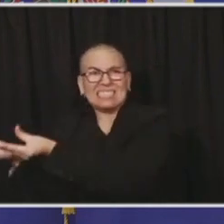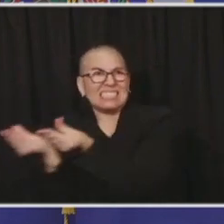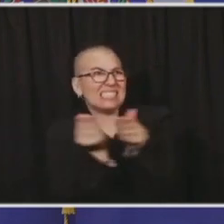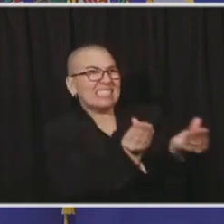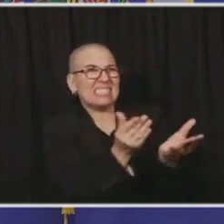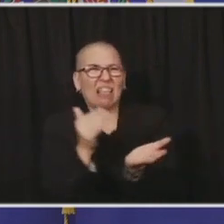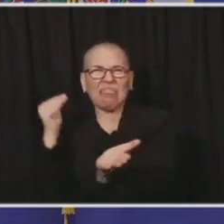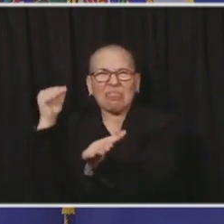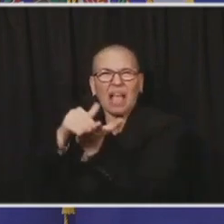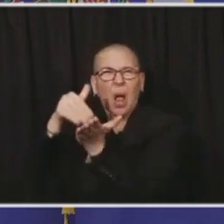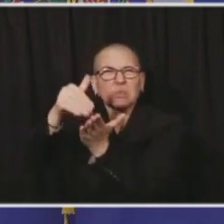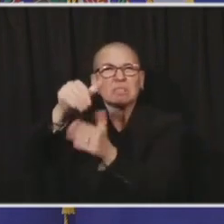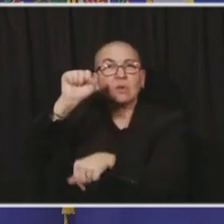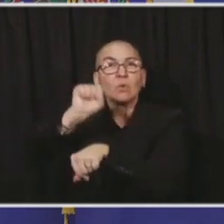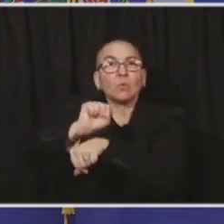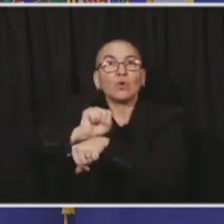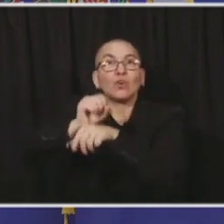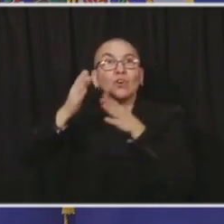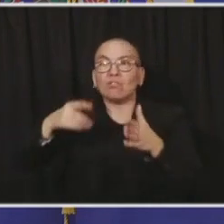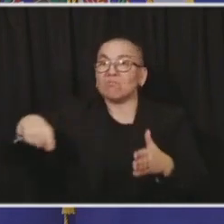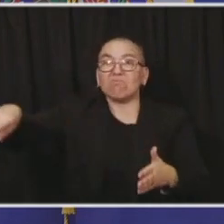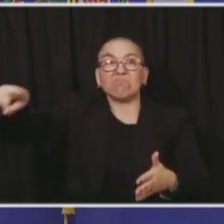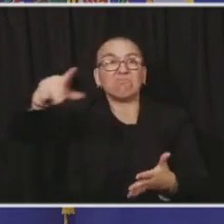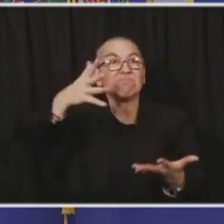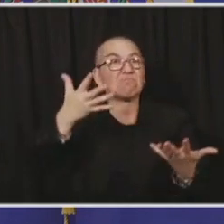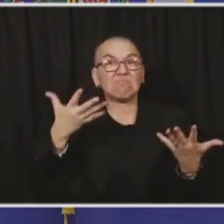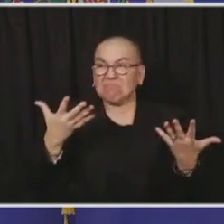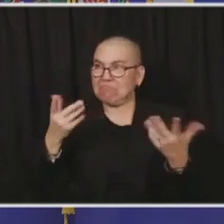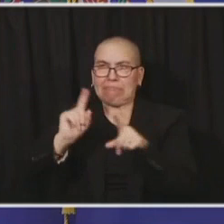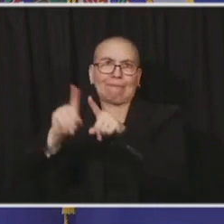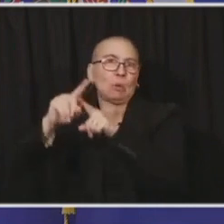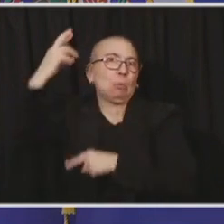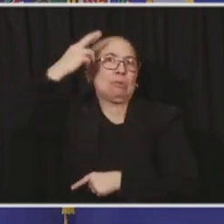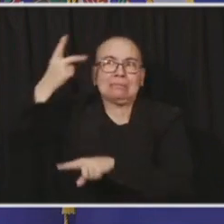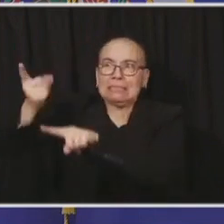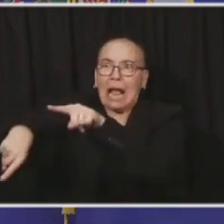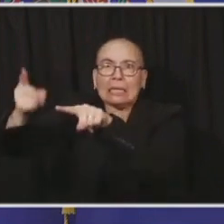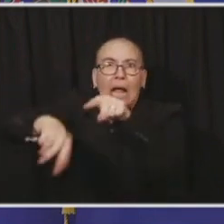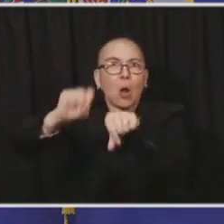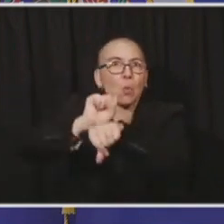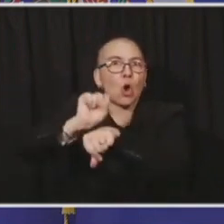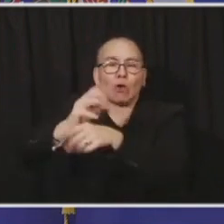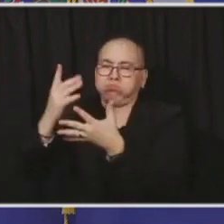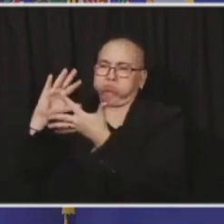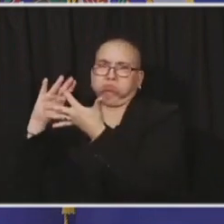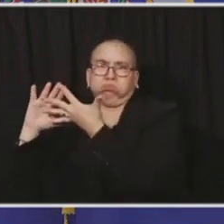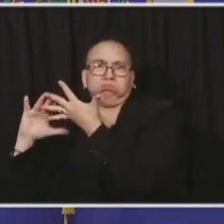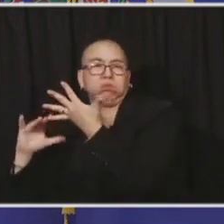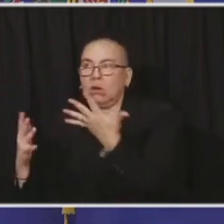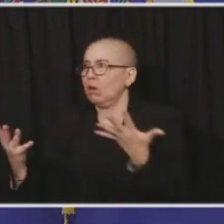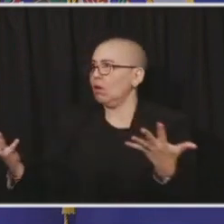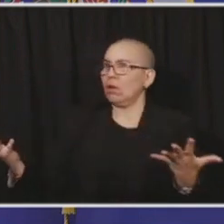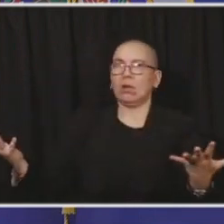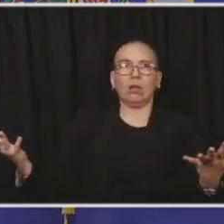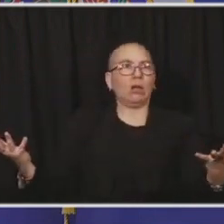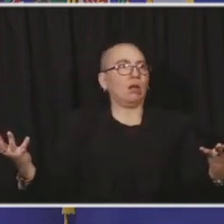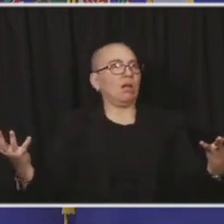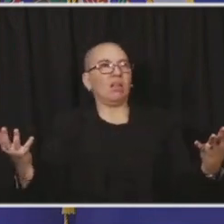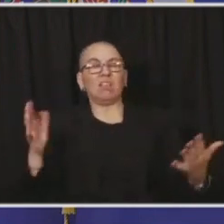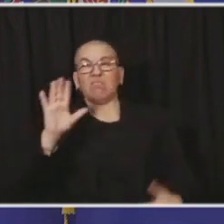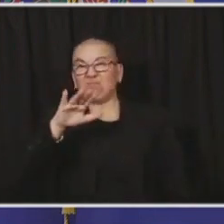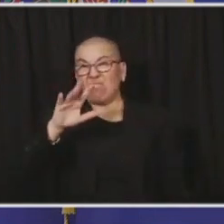for a number of really good reasons. So in the context of a surge and a pandemic that is unparalleled in human history,